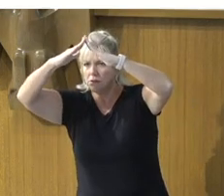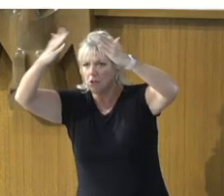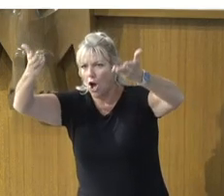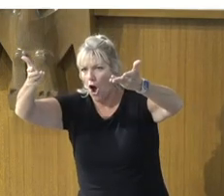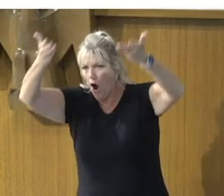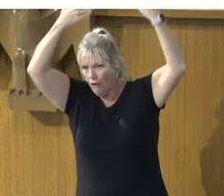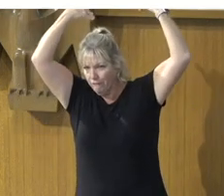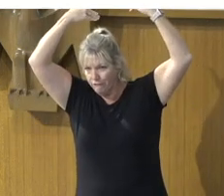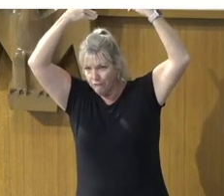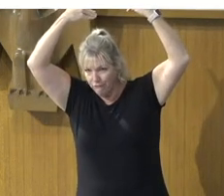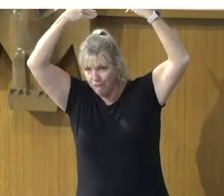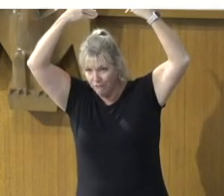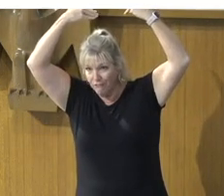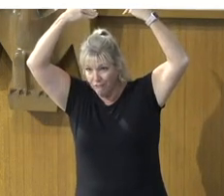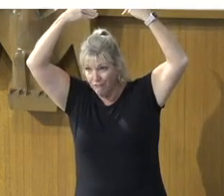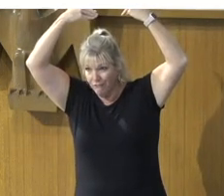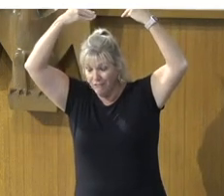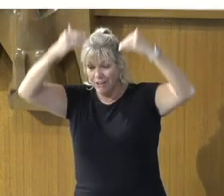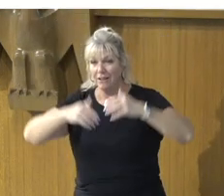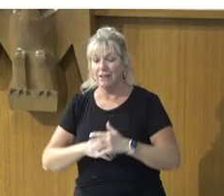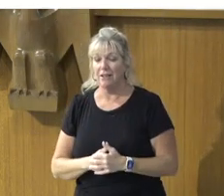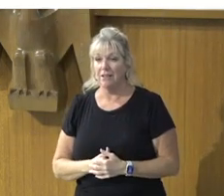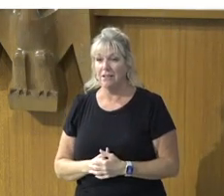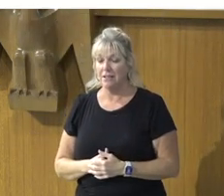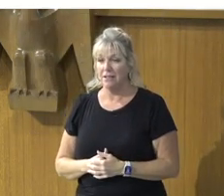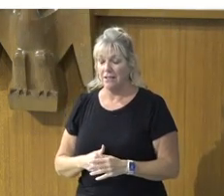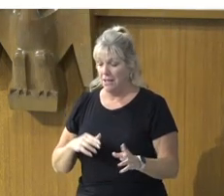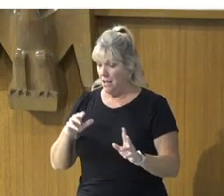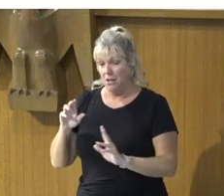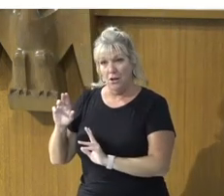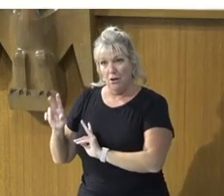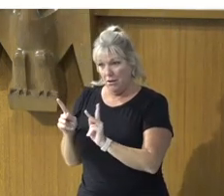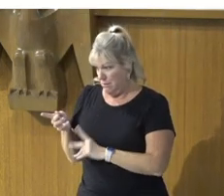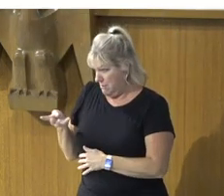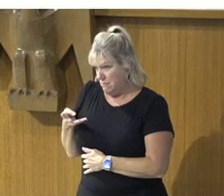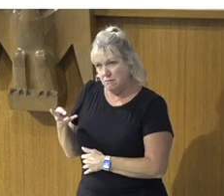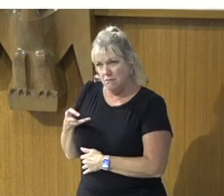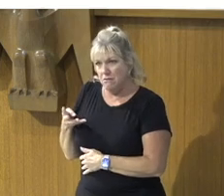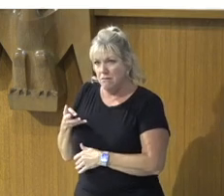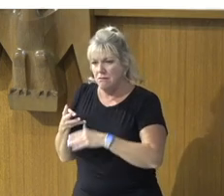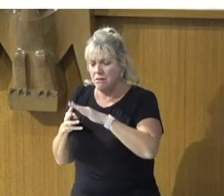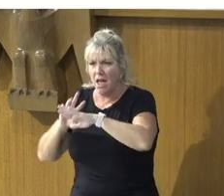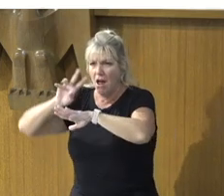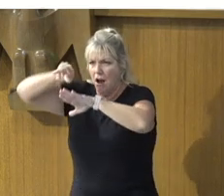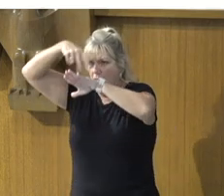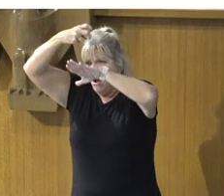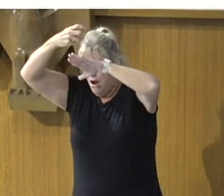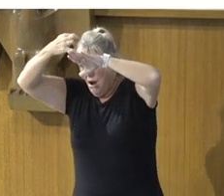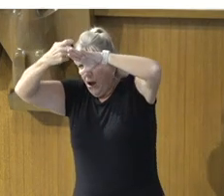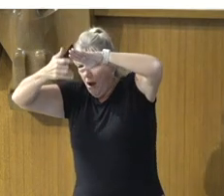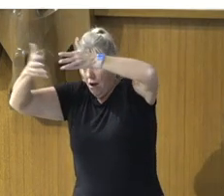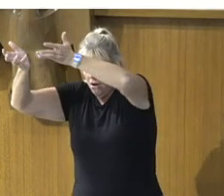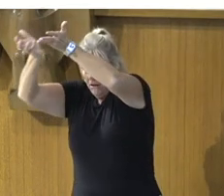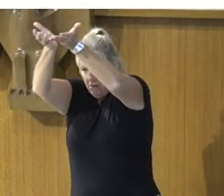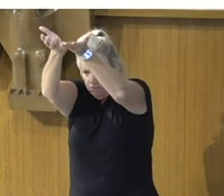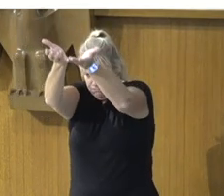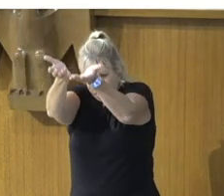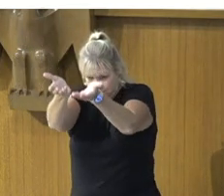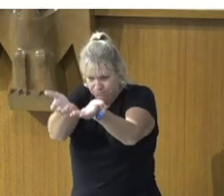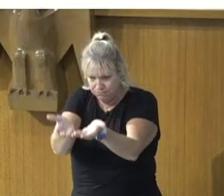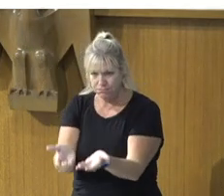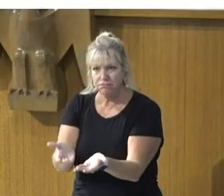And after having dug through it, they let down the mat on which the